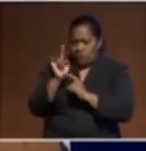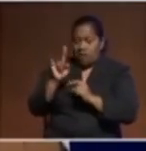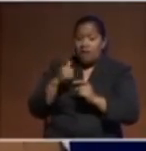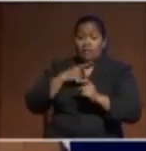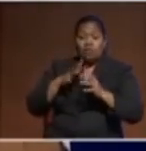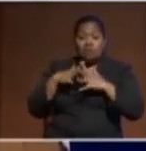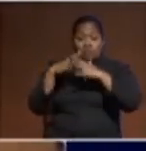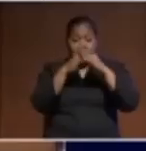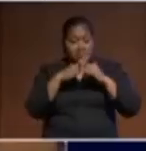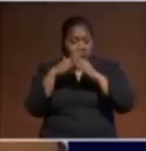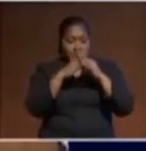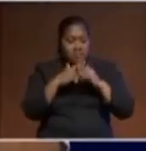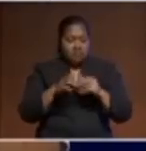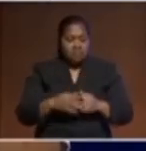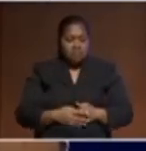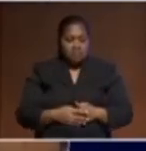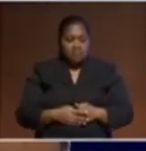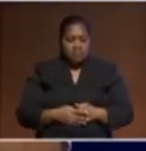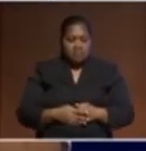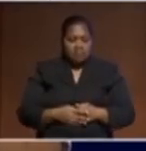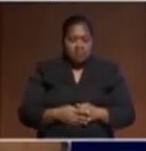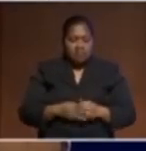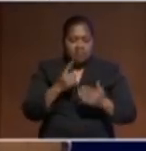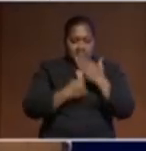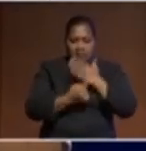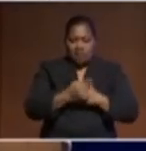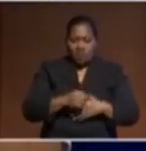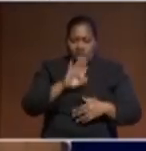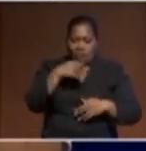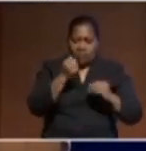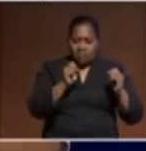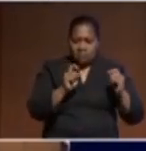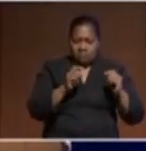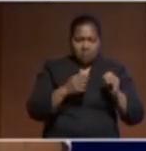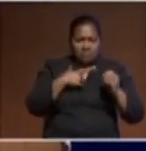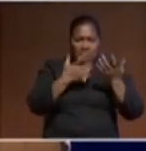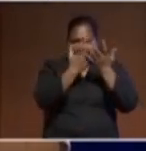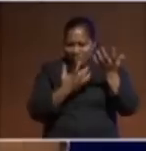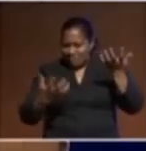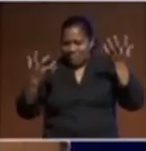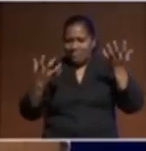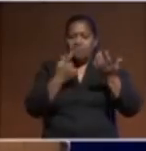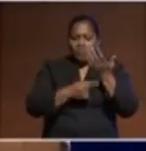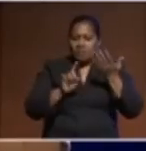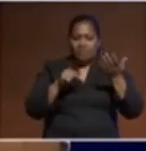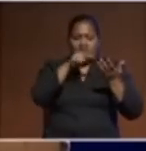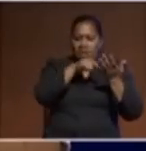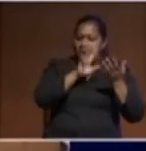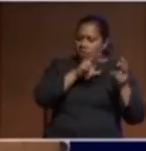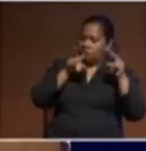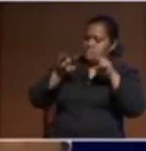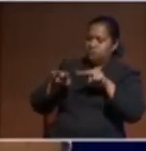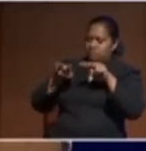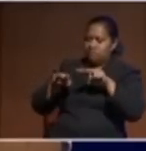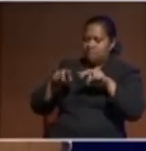been a very close ally of the Federated States of Micronesia under the relationship through the compact of reassociation.